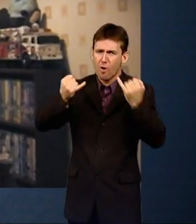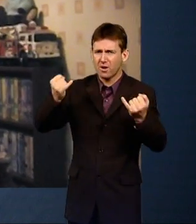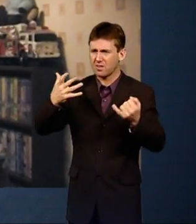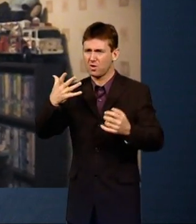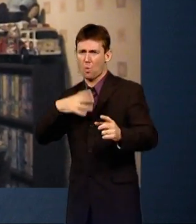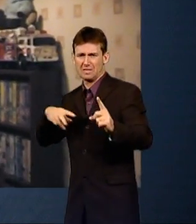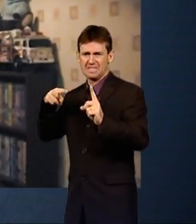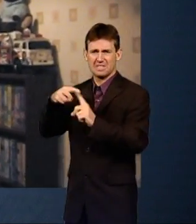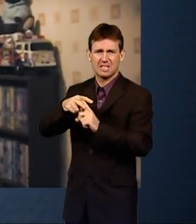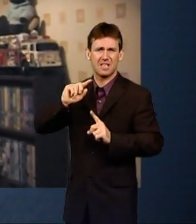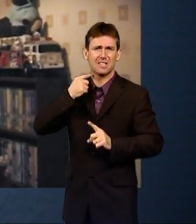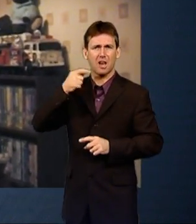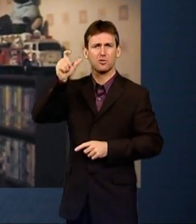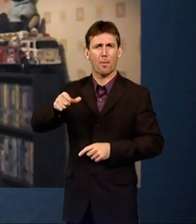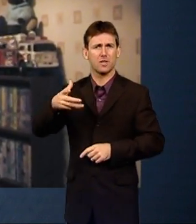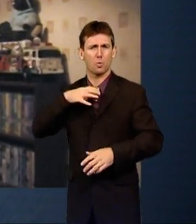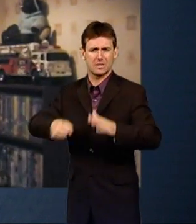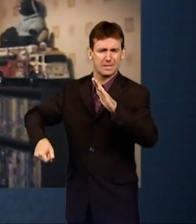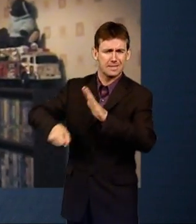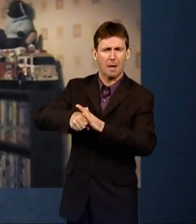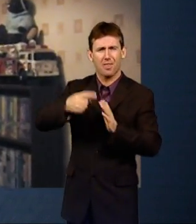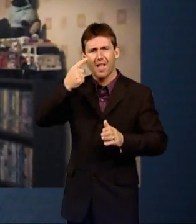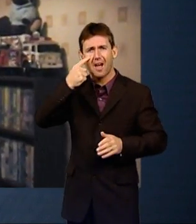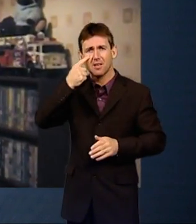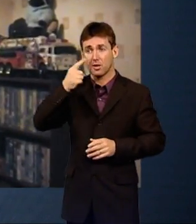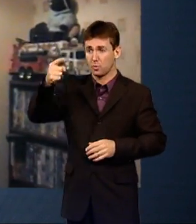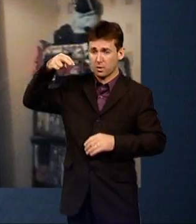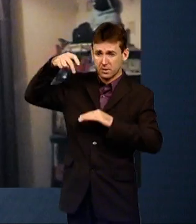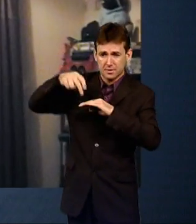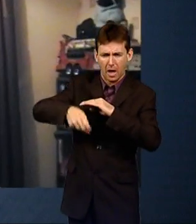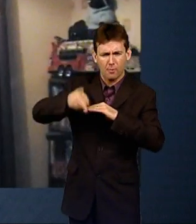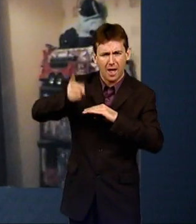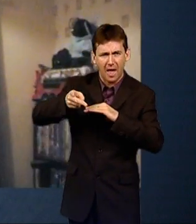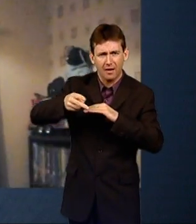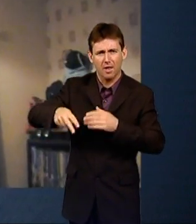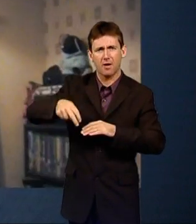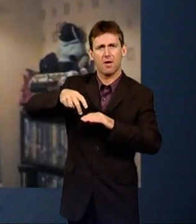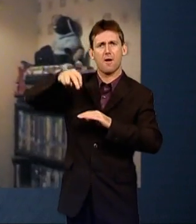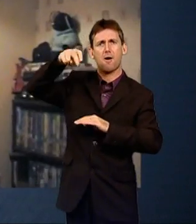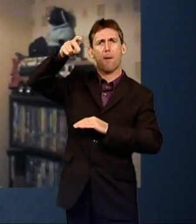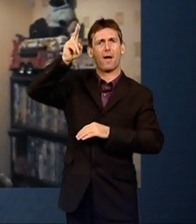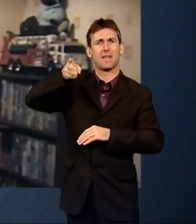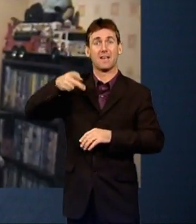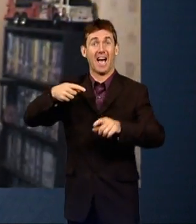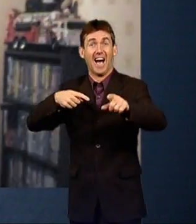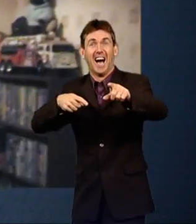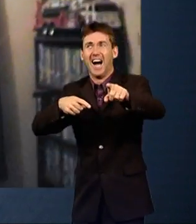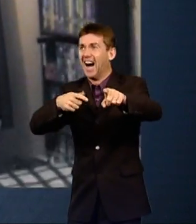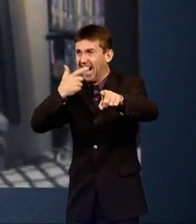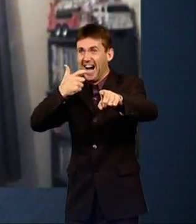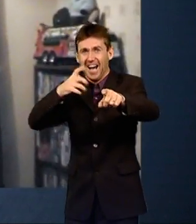somebody and stab him in the eye. And you went downstairs again and come back up. I can remember that. I